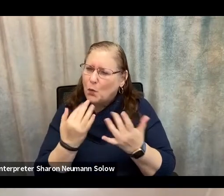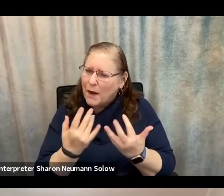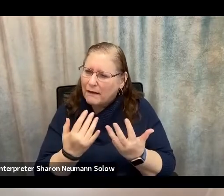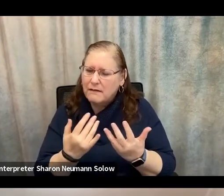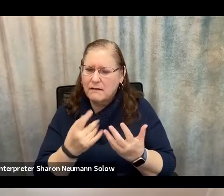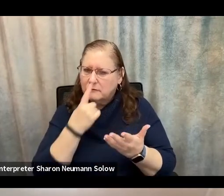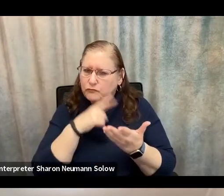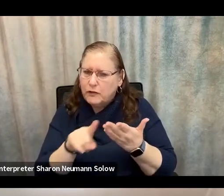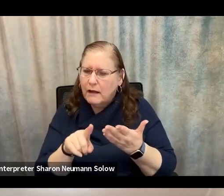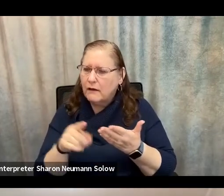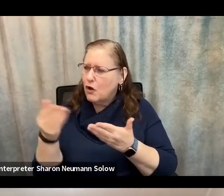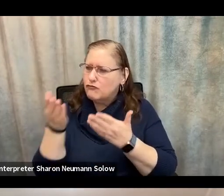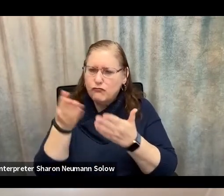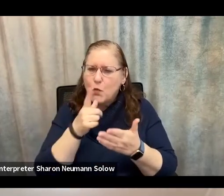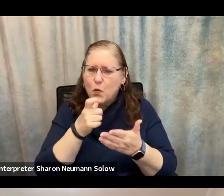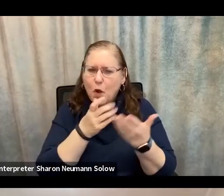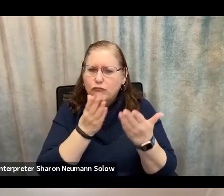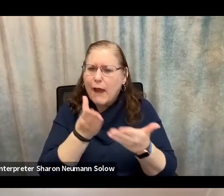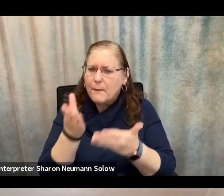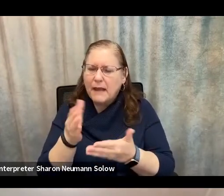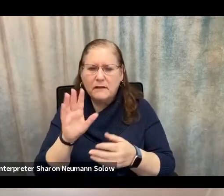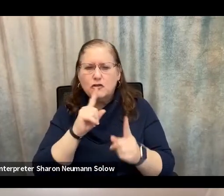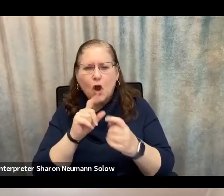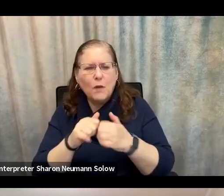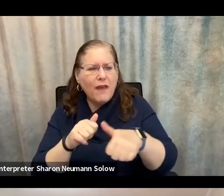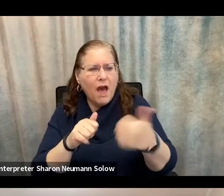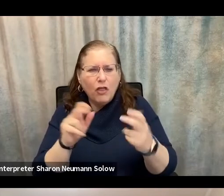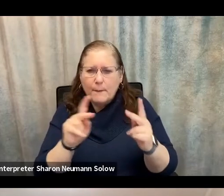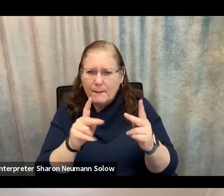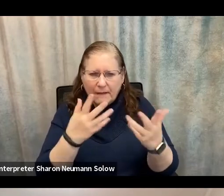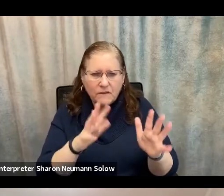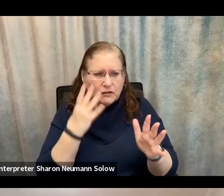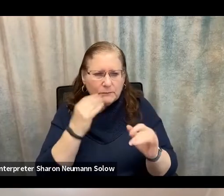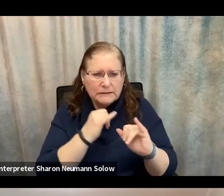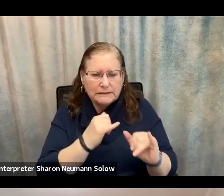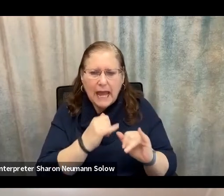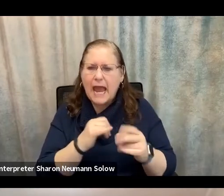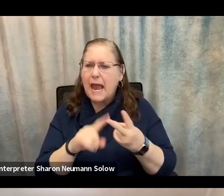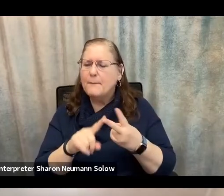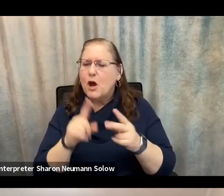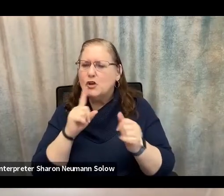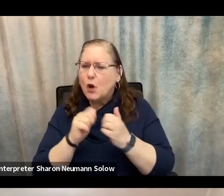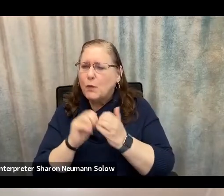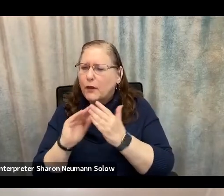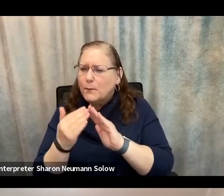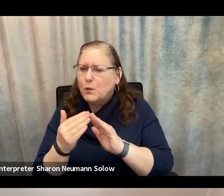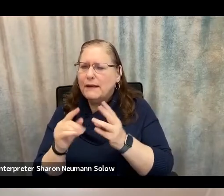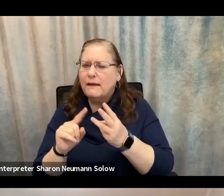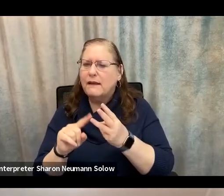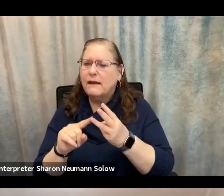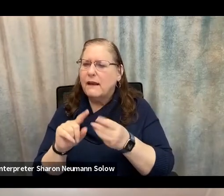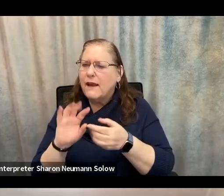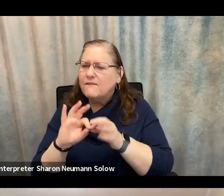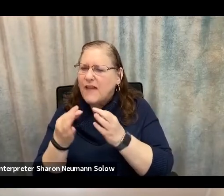Speak to your community or friends or family members. Ask them questions to see whether what is being